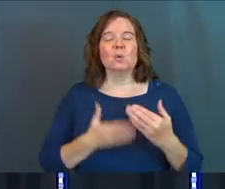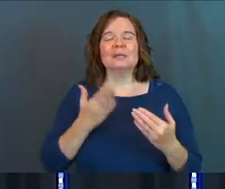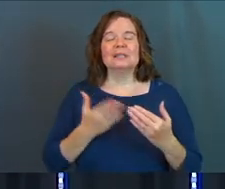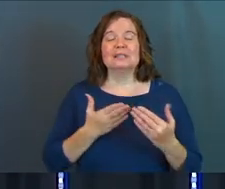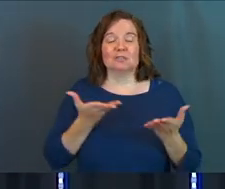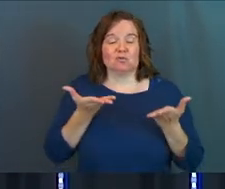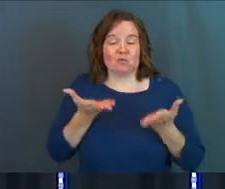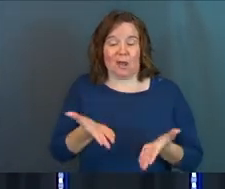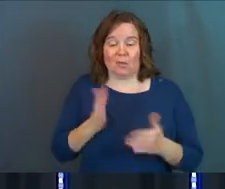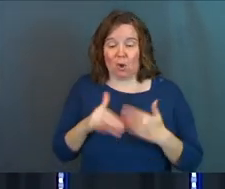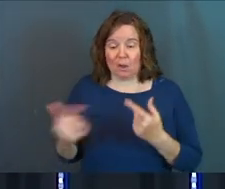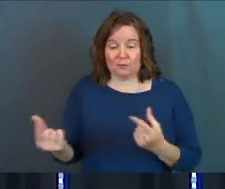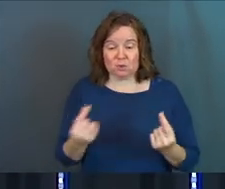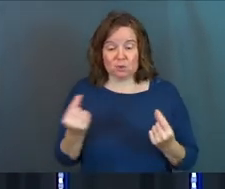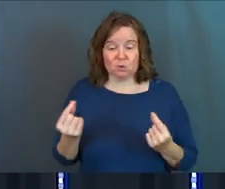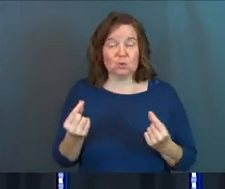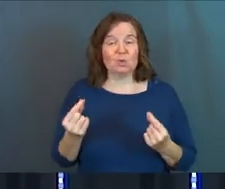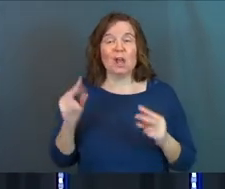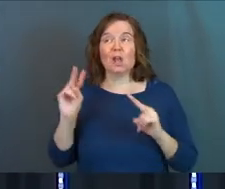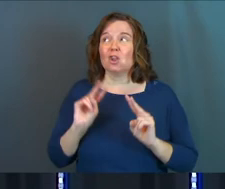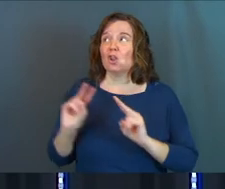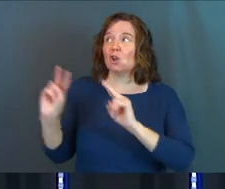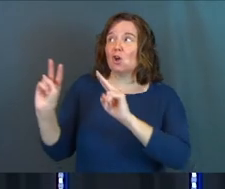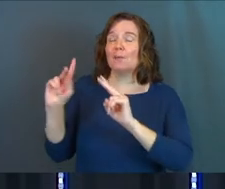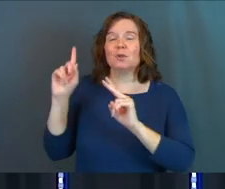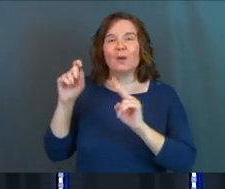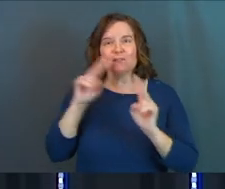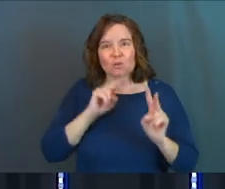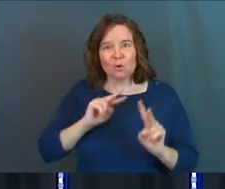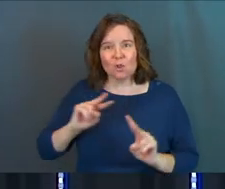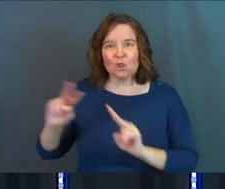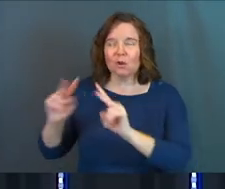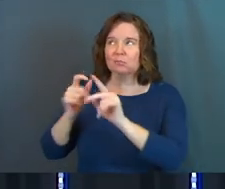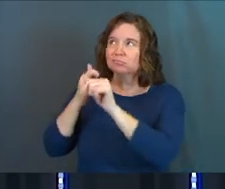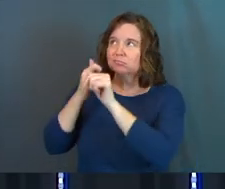easy and it's right there and all you got to do is look, but you have to look.